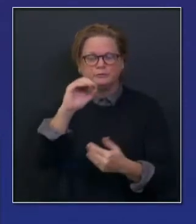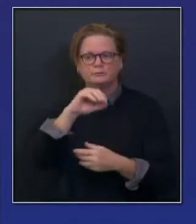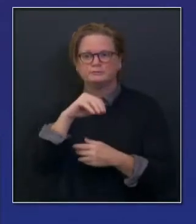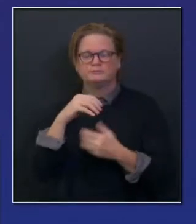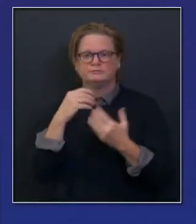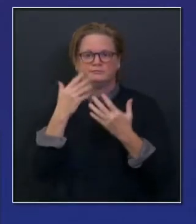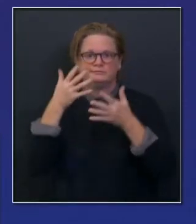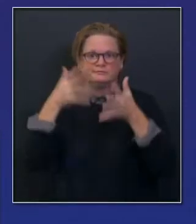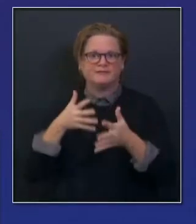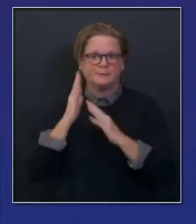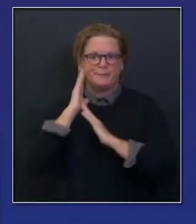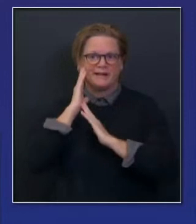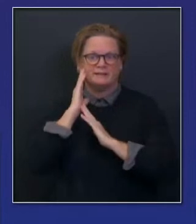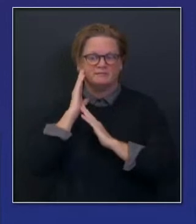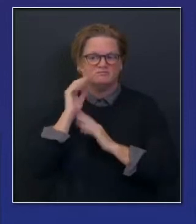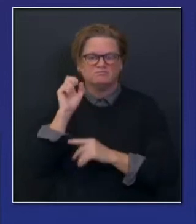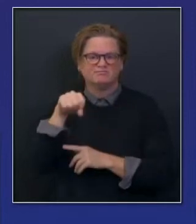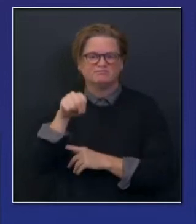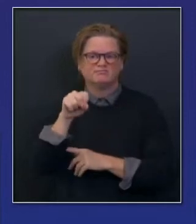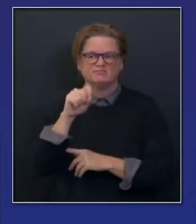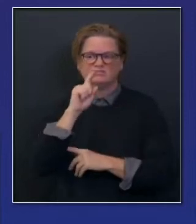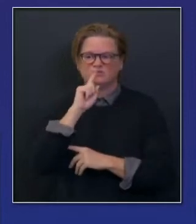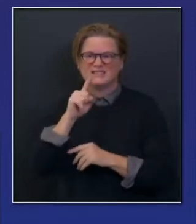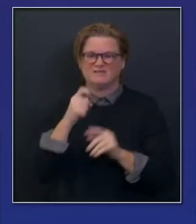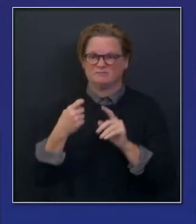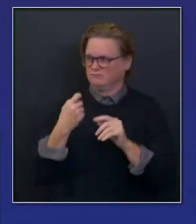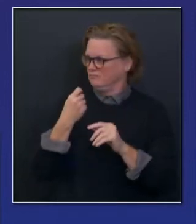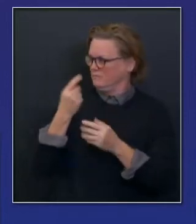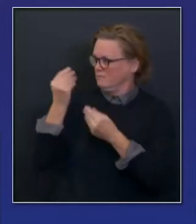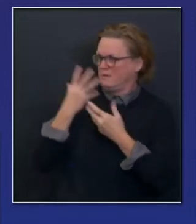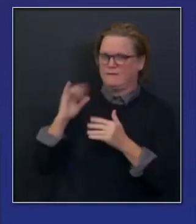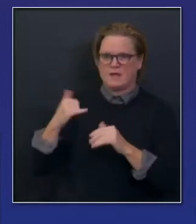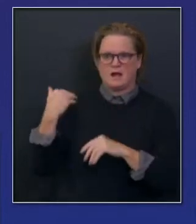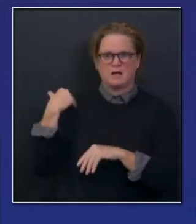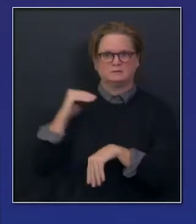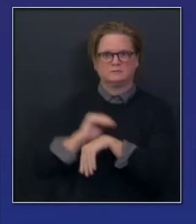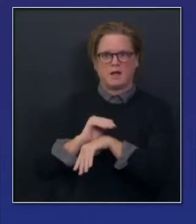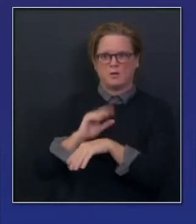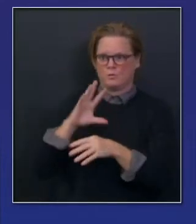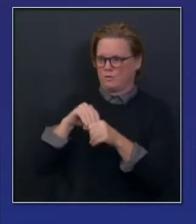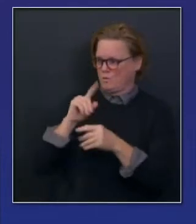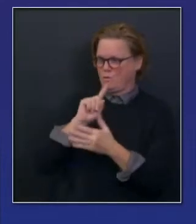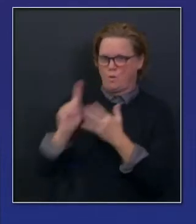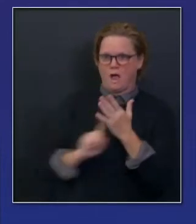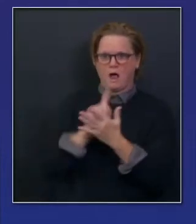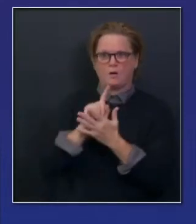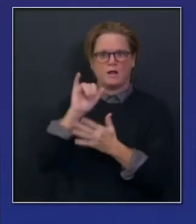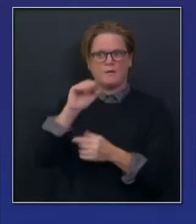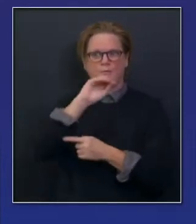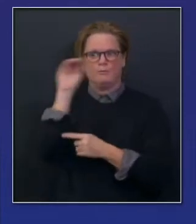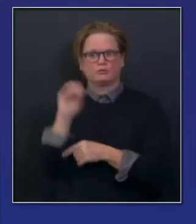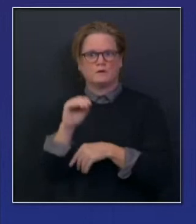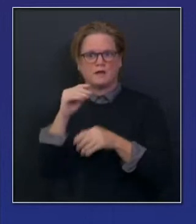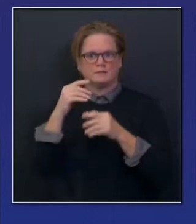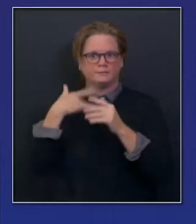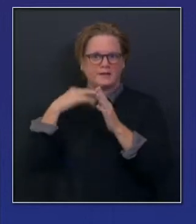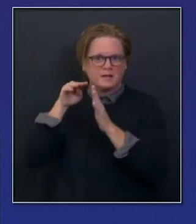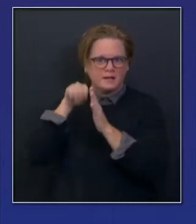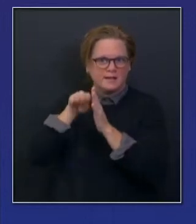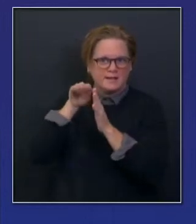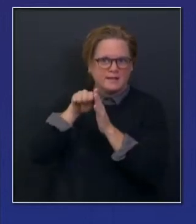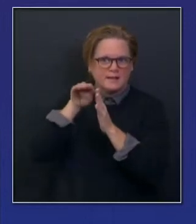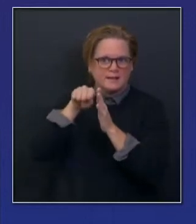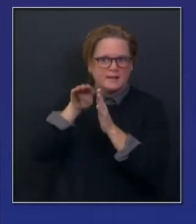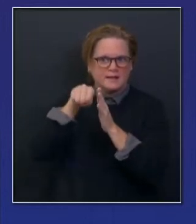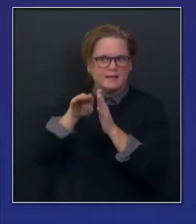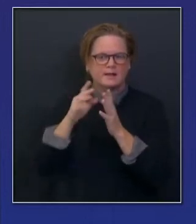of where we were late last night, 1.7 percent. Now, every minute of every day, we are working, so are the local health